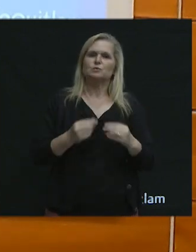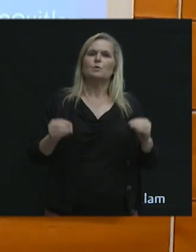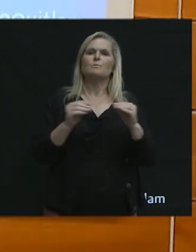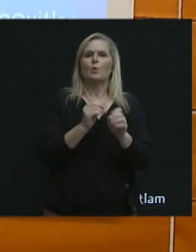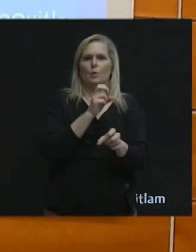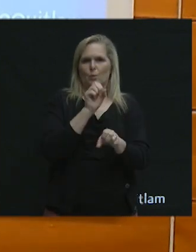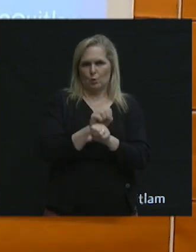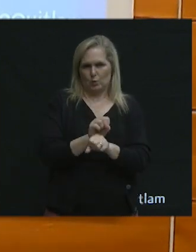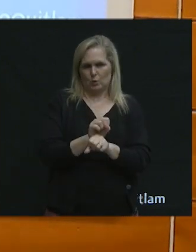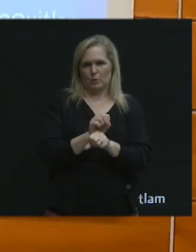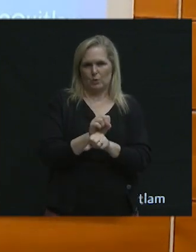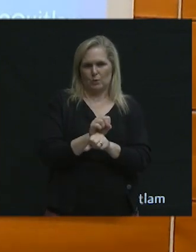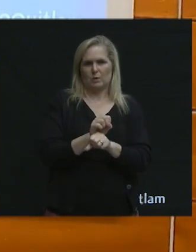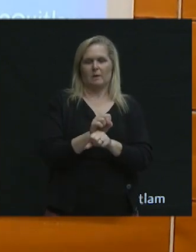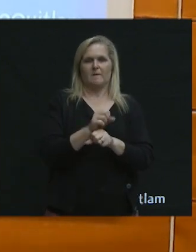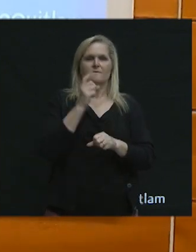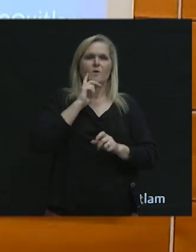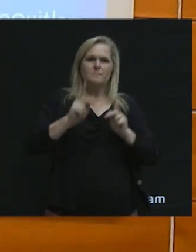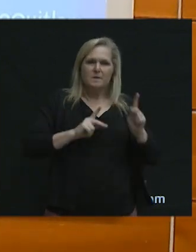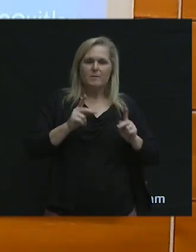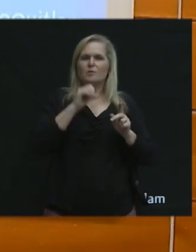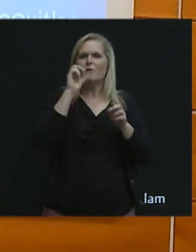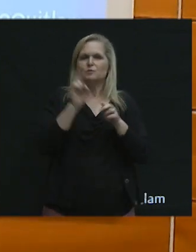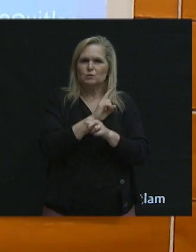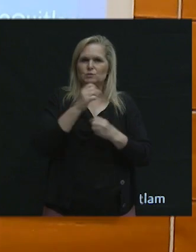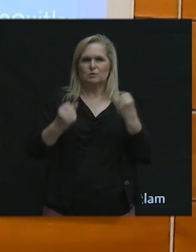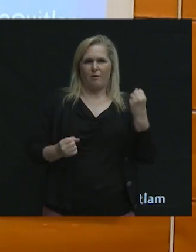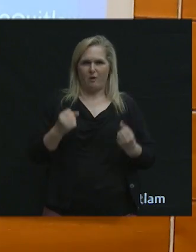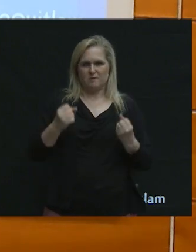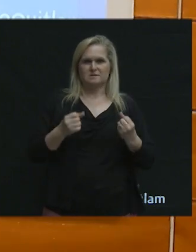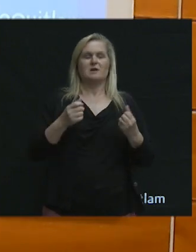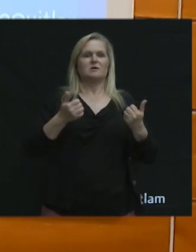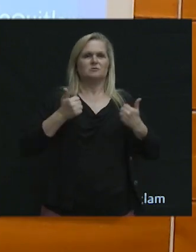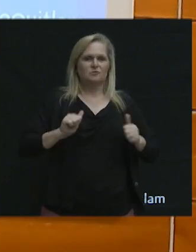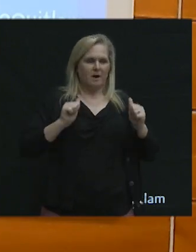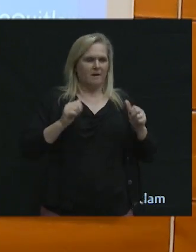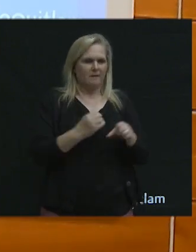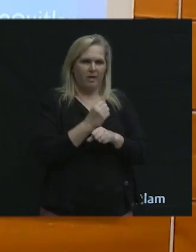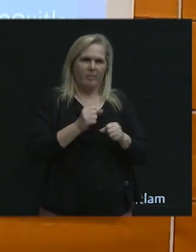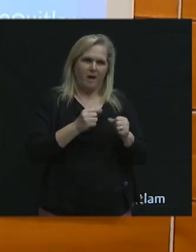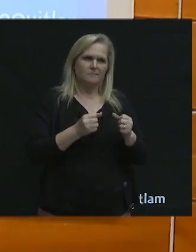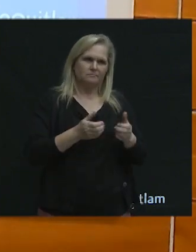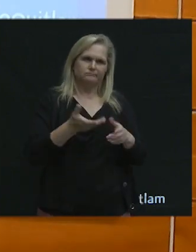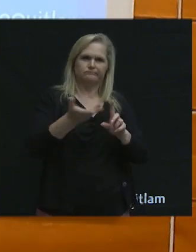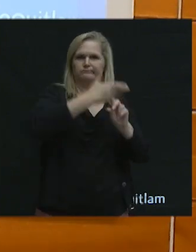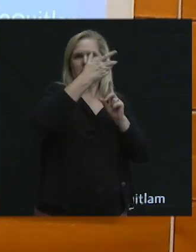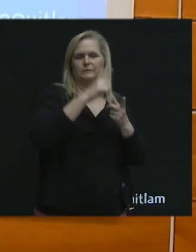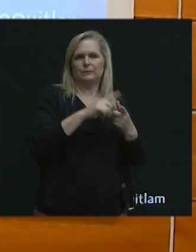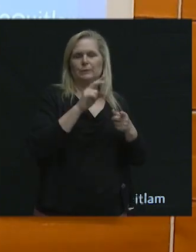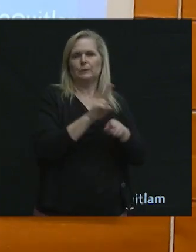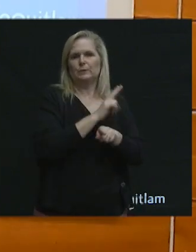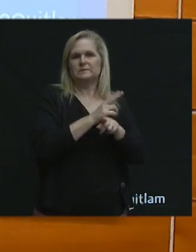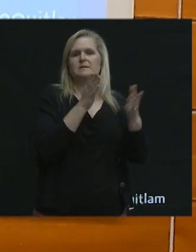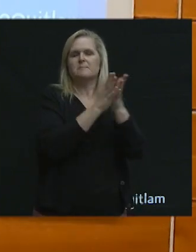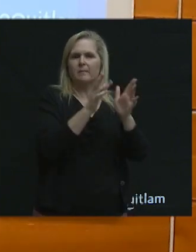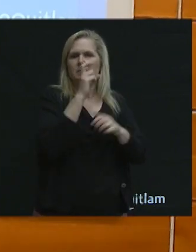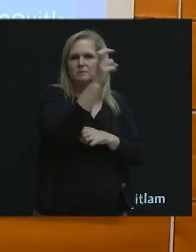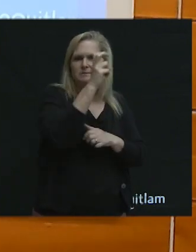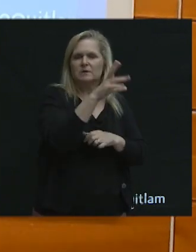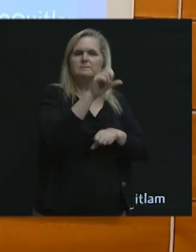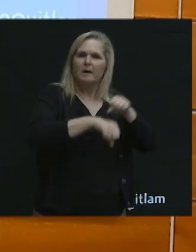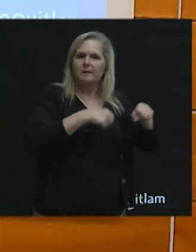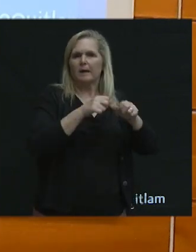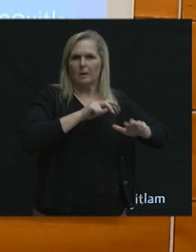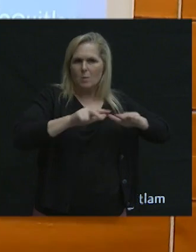work, to get people out of their cars and making trips walking and transport, walking and using public transport and biking, because